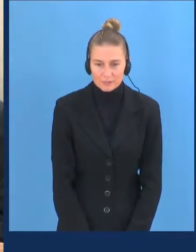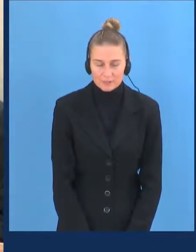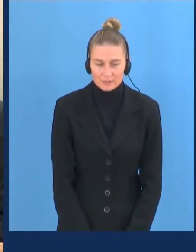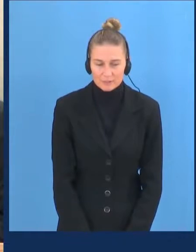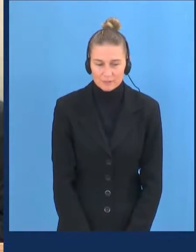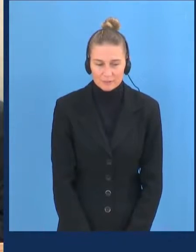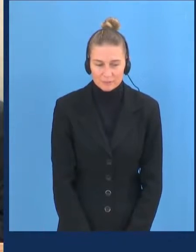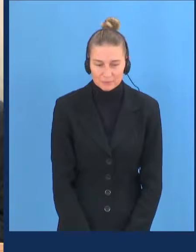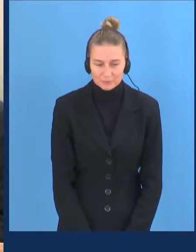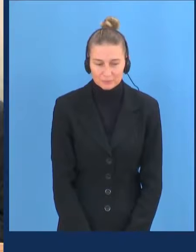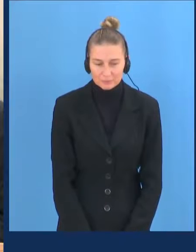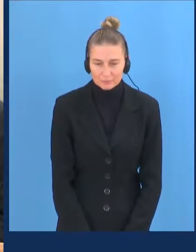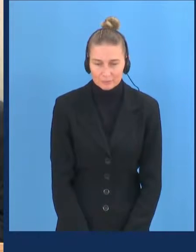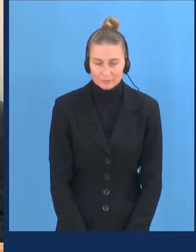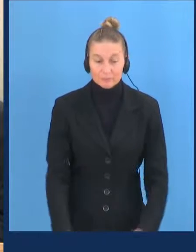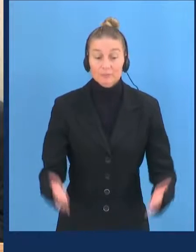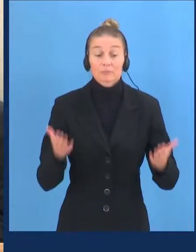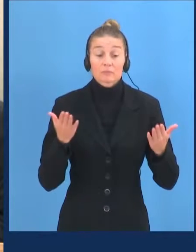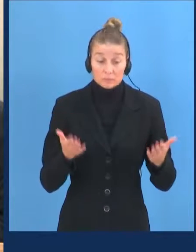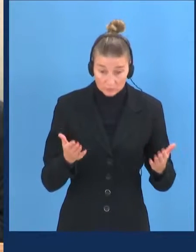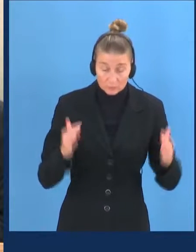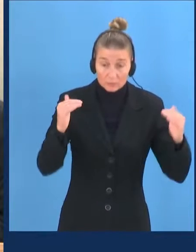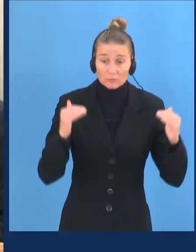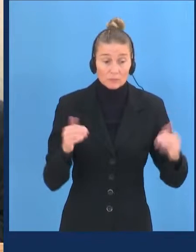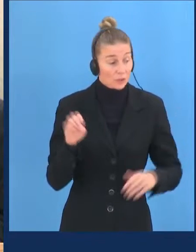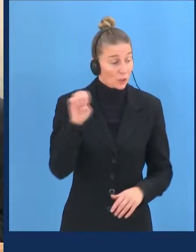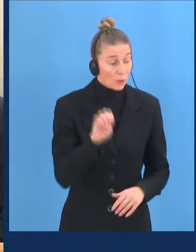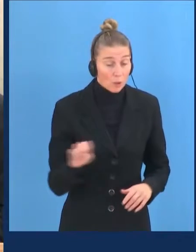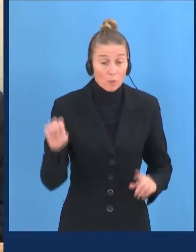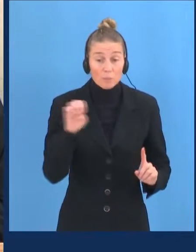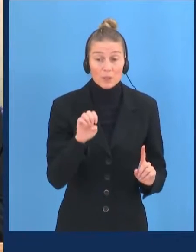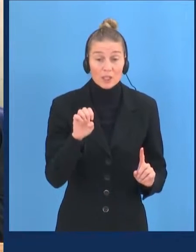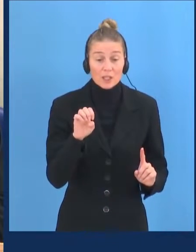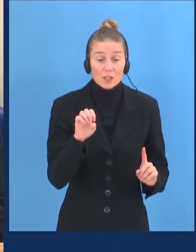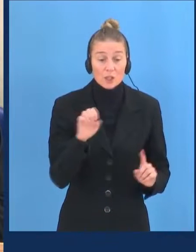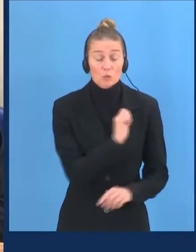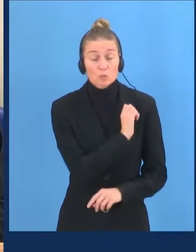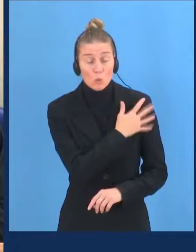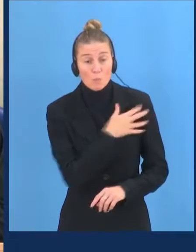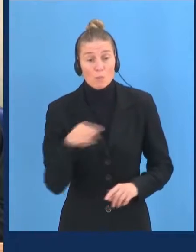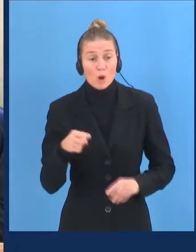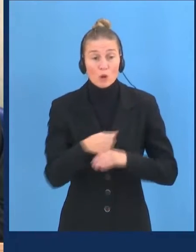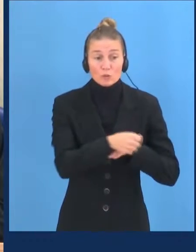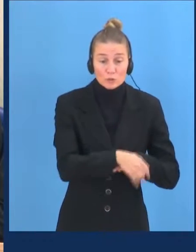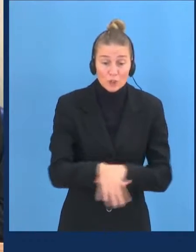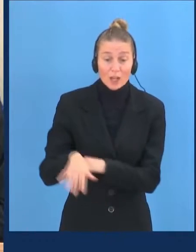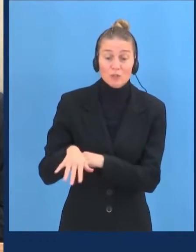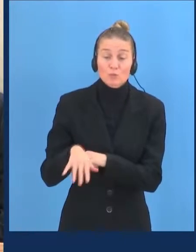Now we have to listen to European Roma Grassroots Organization Network.